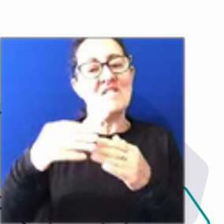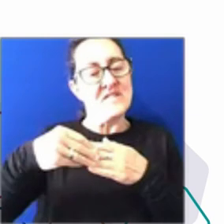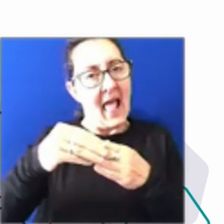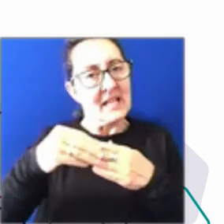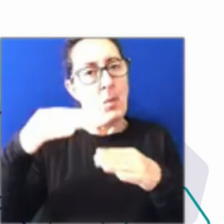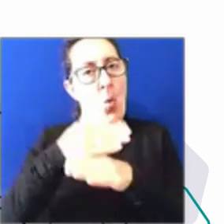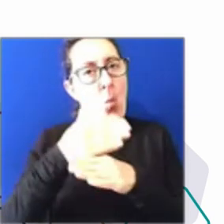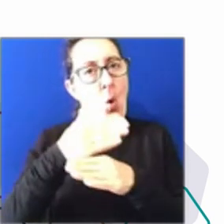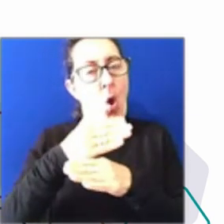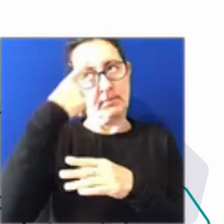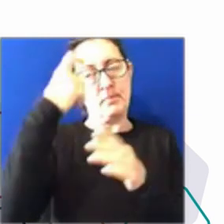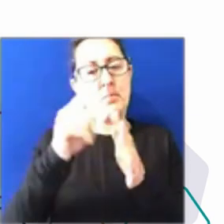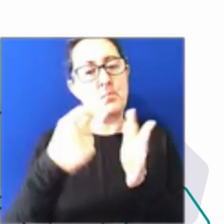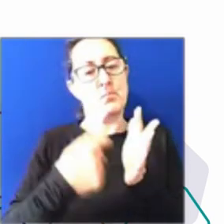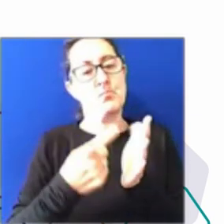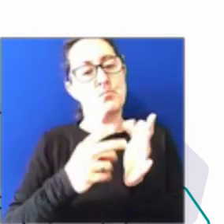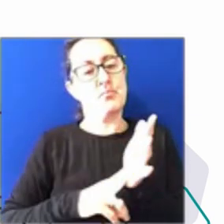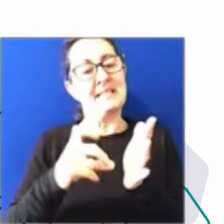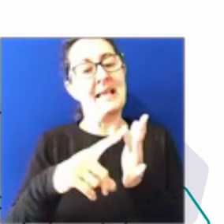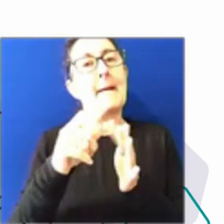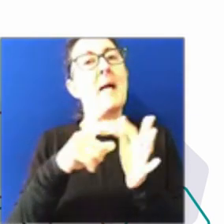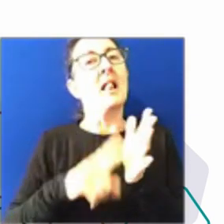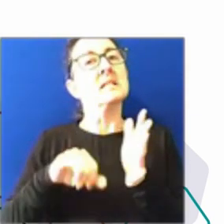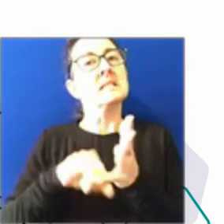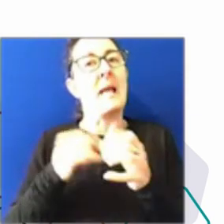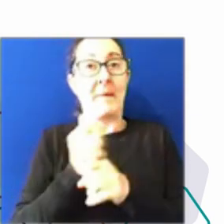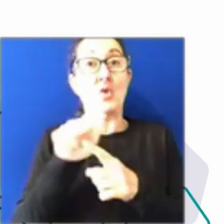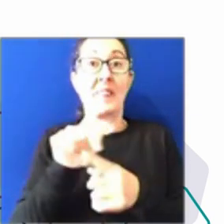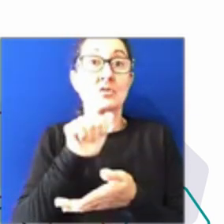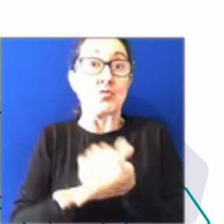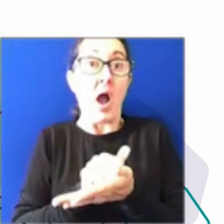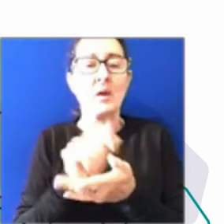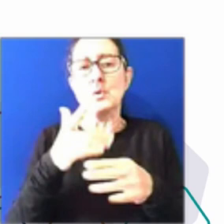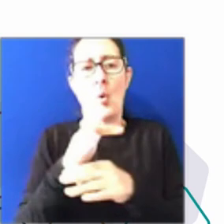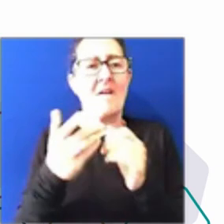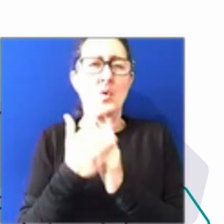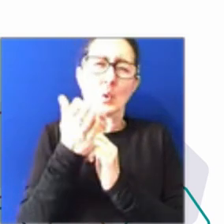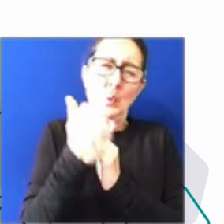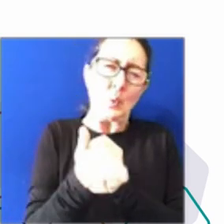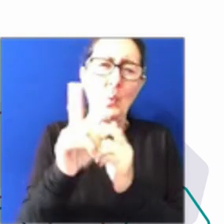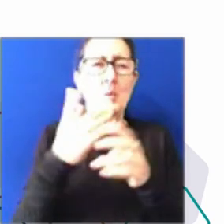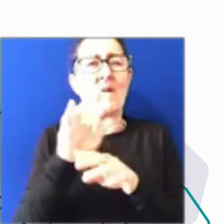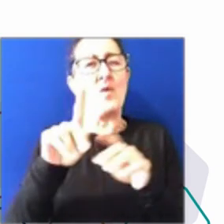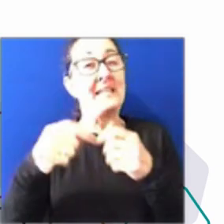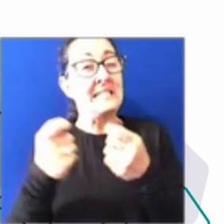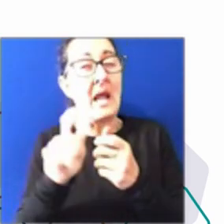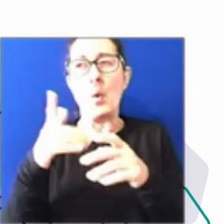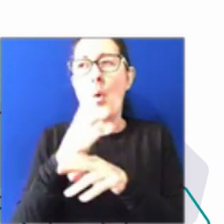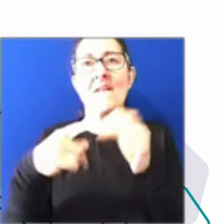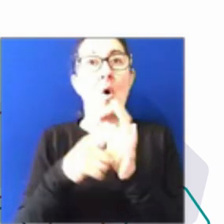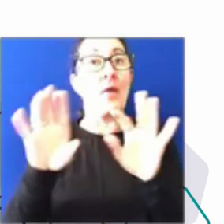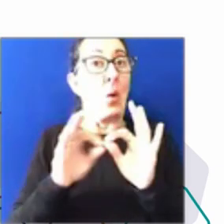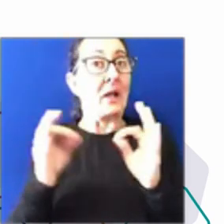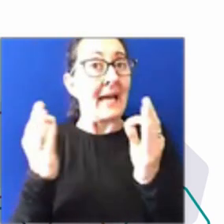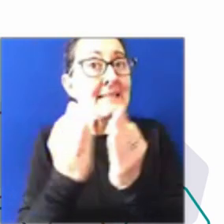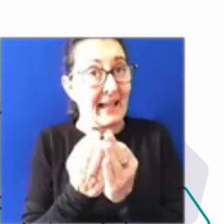So that again, what's working for you is working for the team and working for the organisation. So there's a whole range of ways